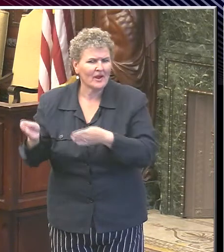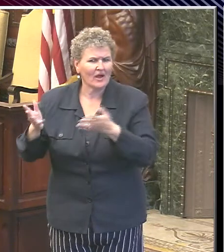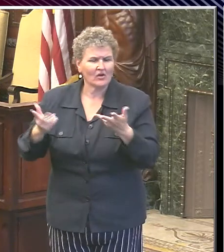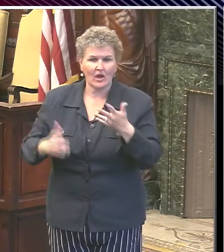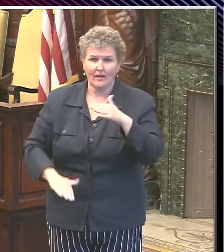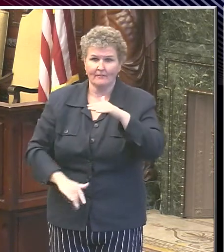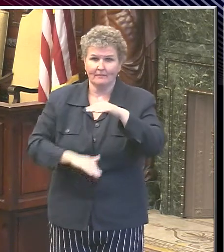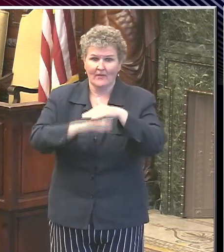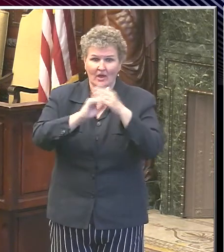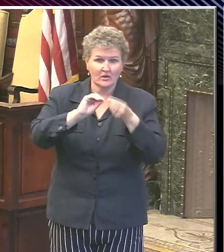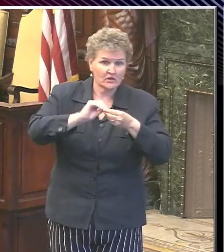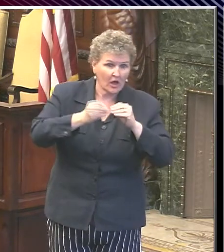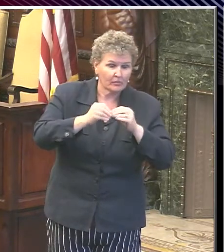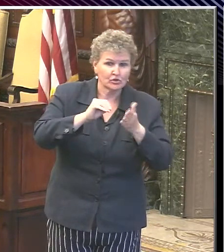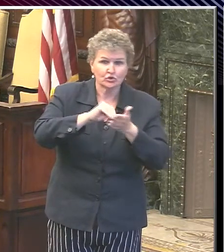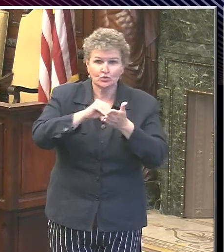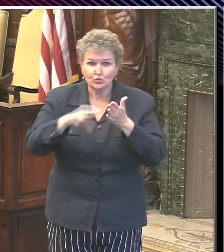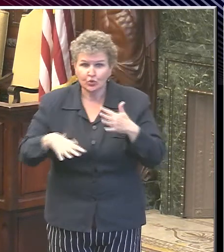anything like that?